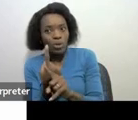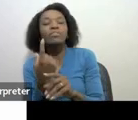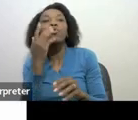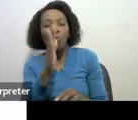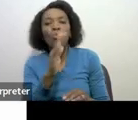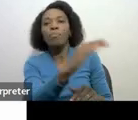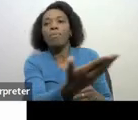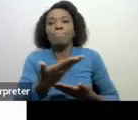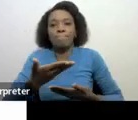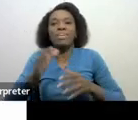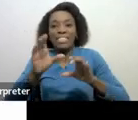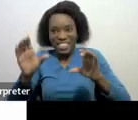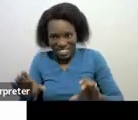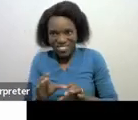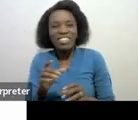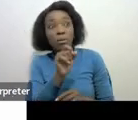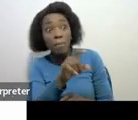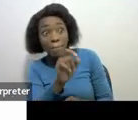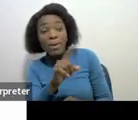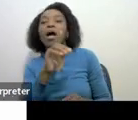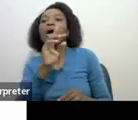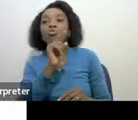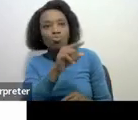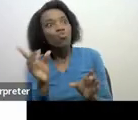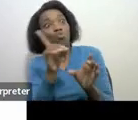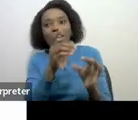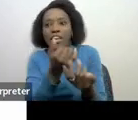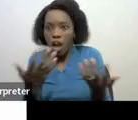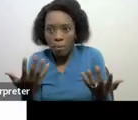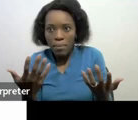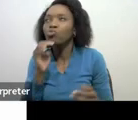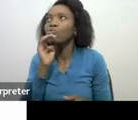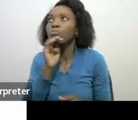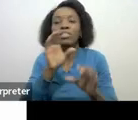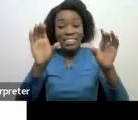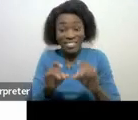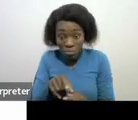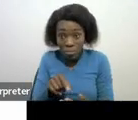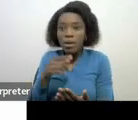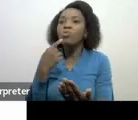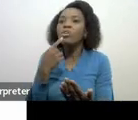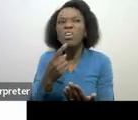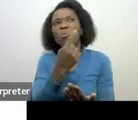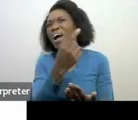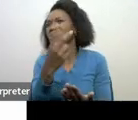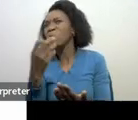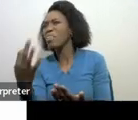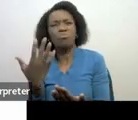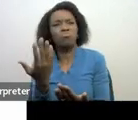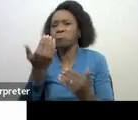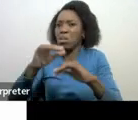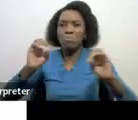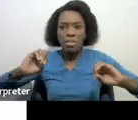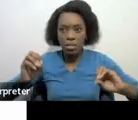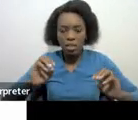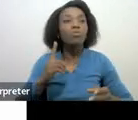to that specific public benefit organization it either it might be one two there's no limitation on that and then they will